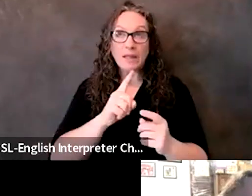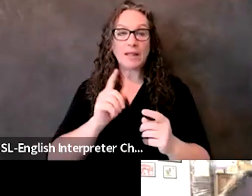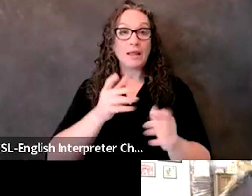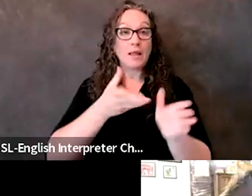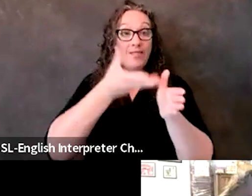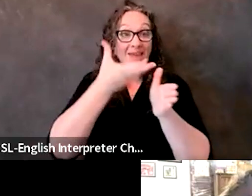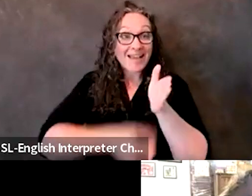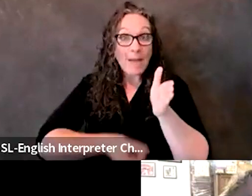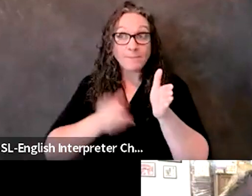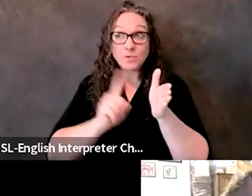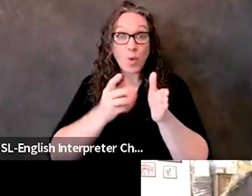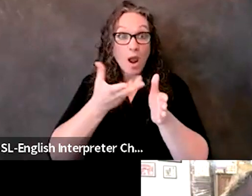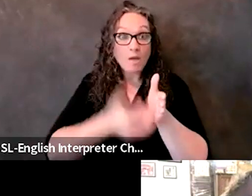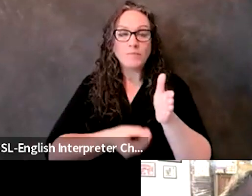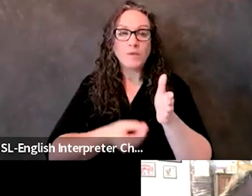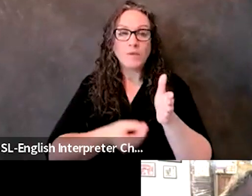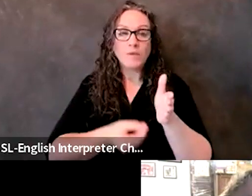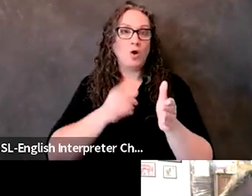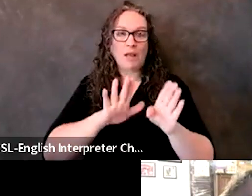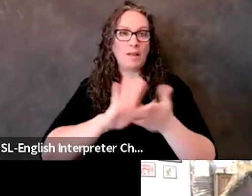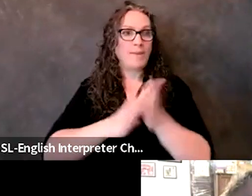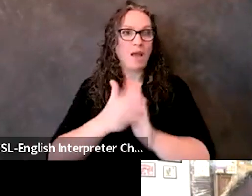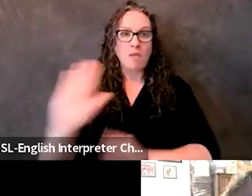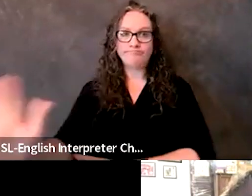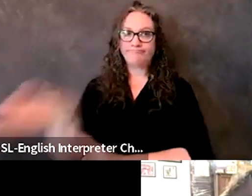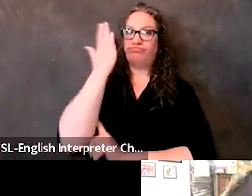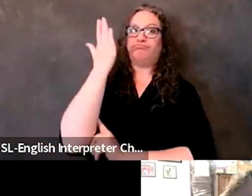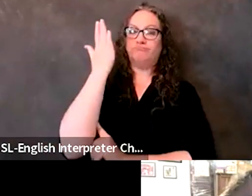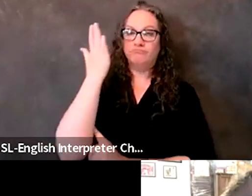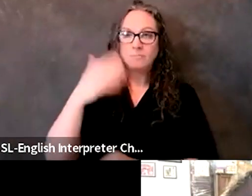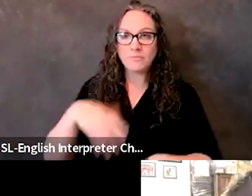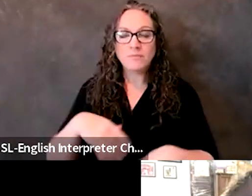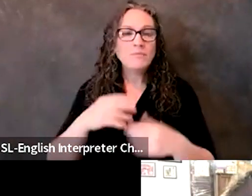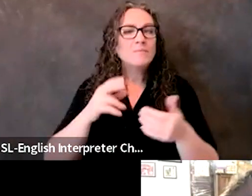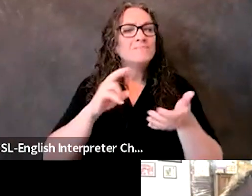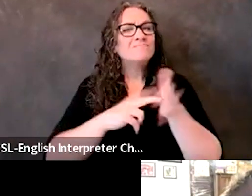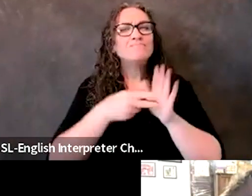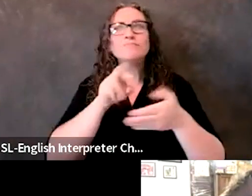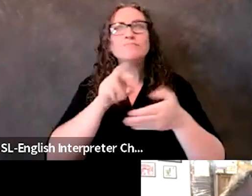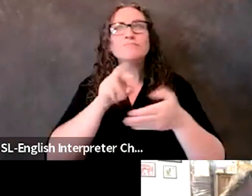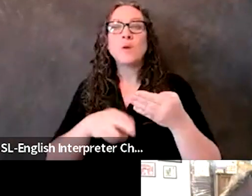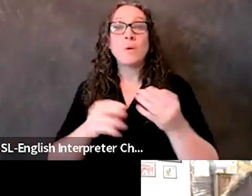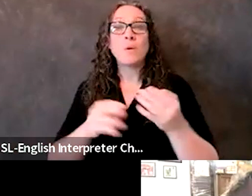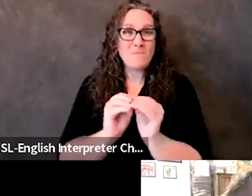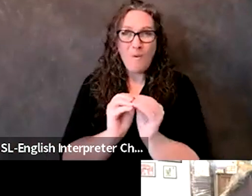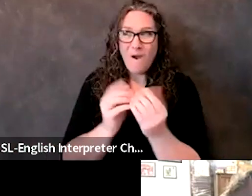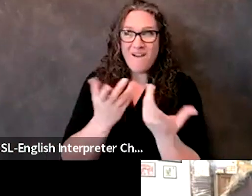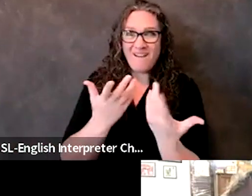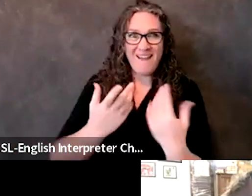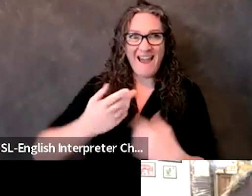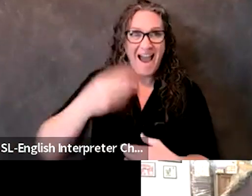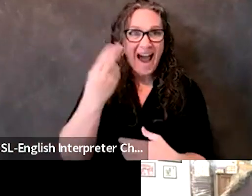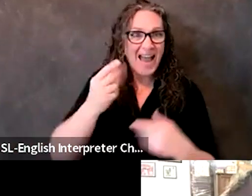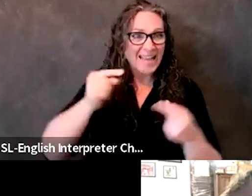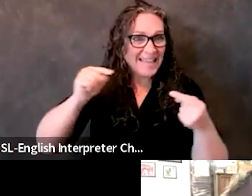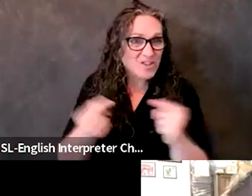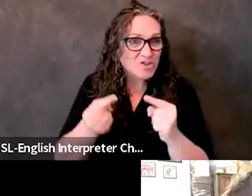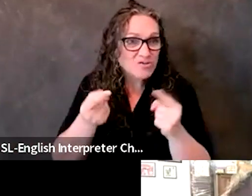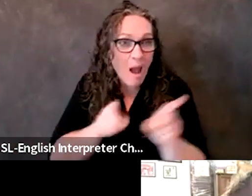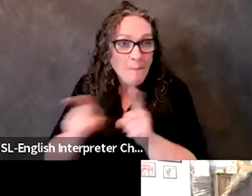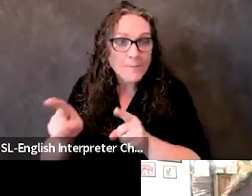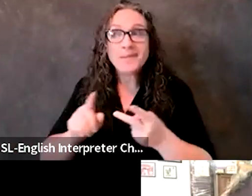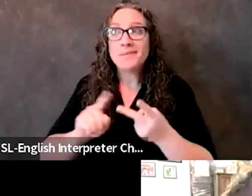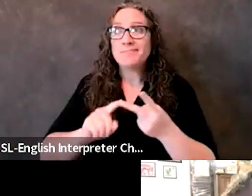You know, you you directly results in, you know, greater risk of injury and death during a crisis, unfortunately.